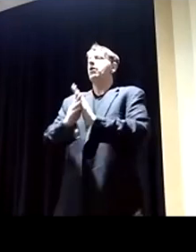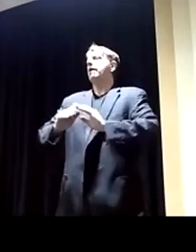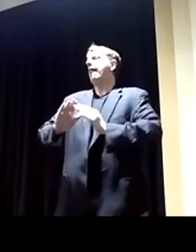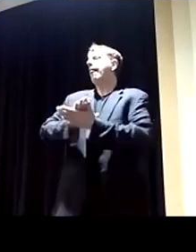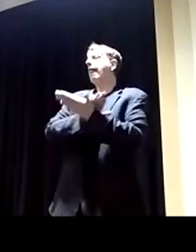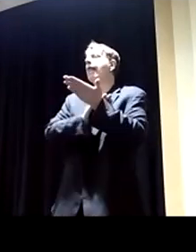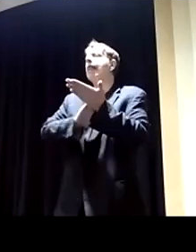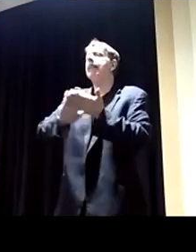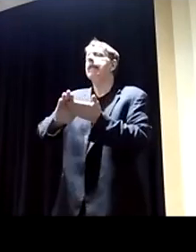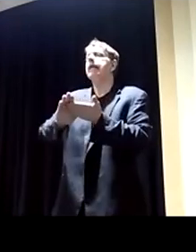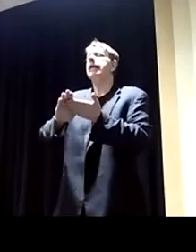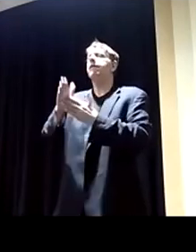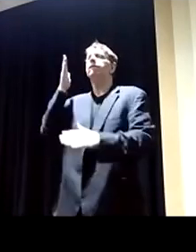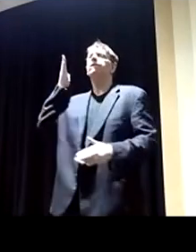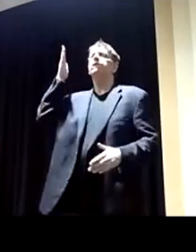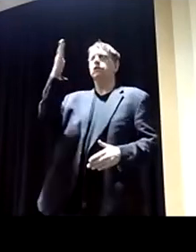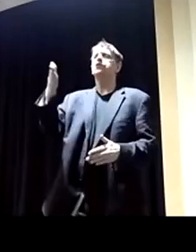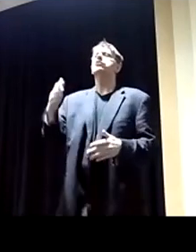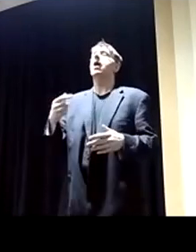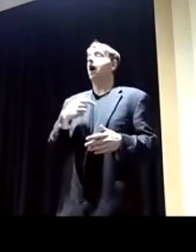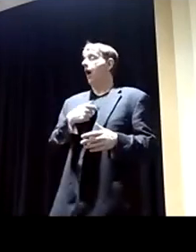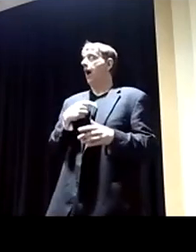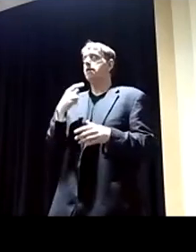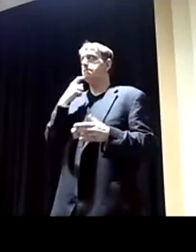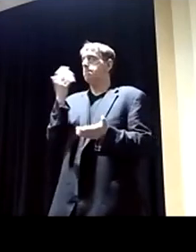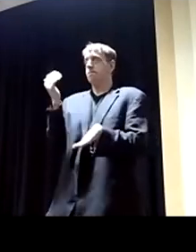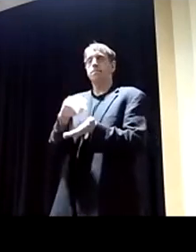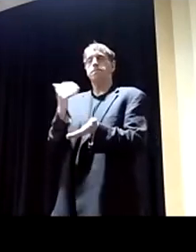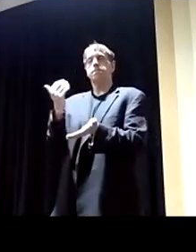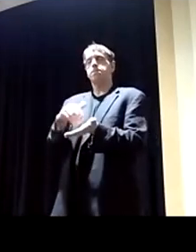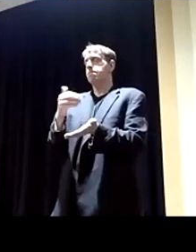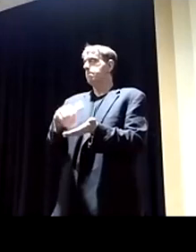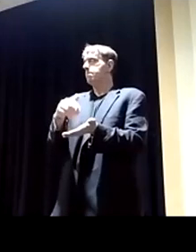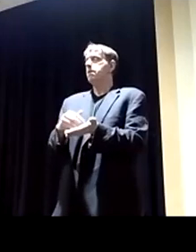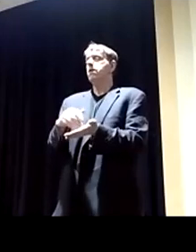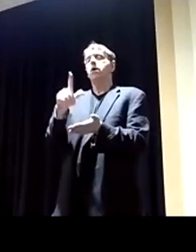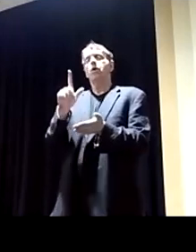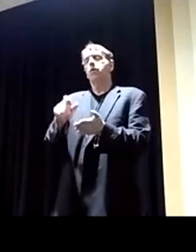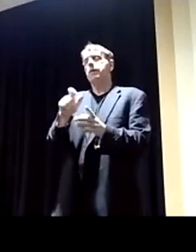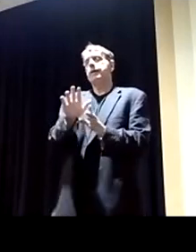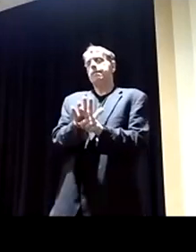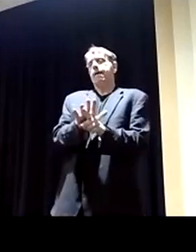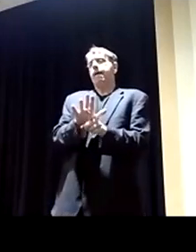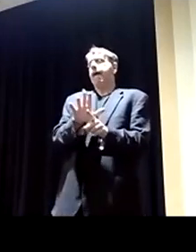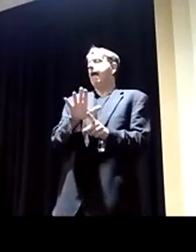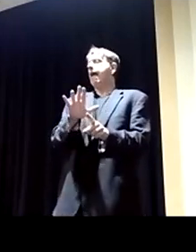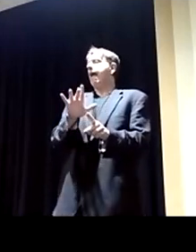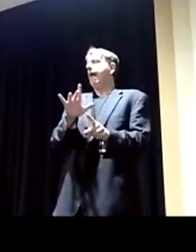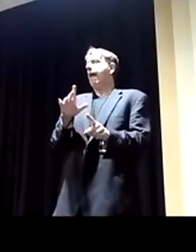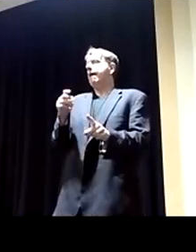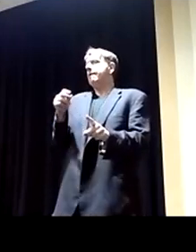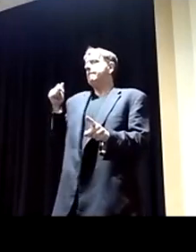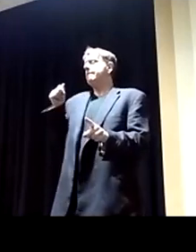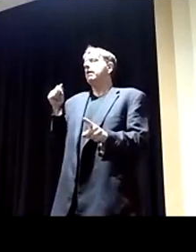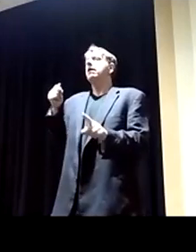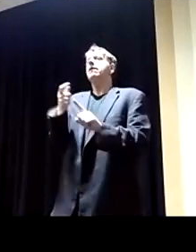It's why I've been consistent in saying that we need to wean ourselves off quickly, aggressively from